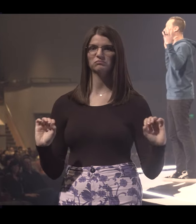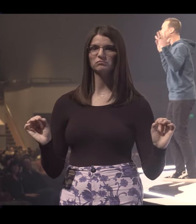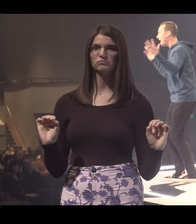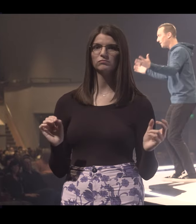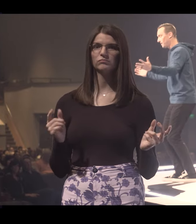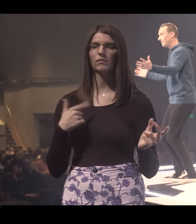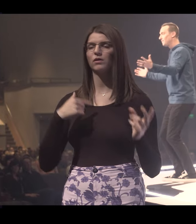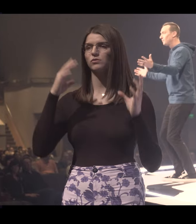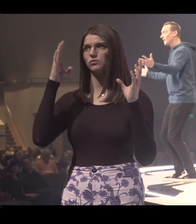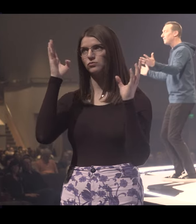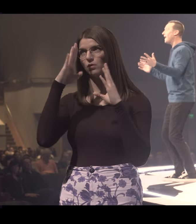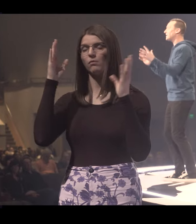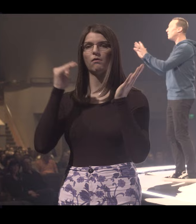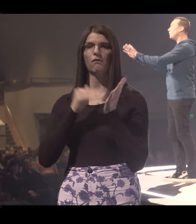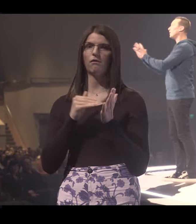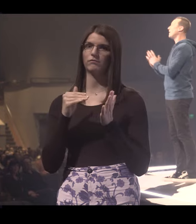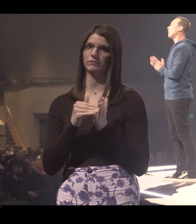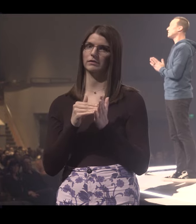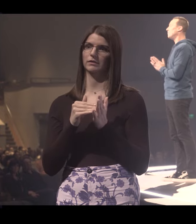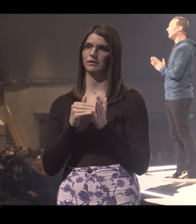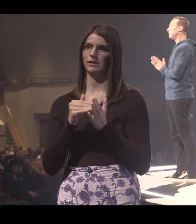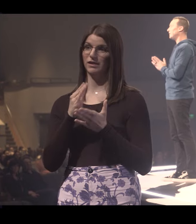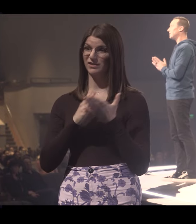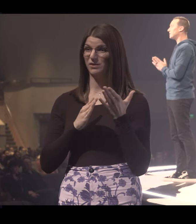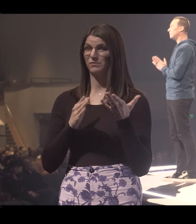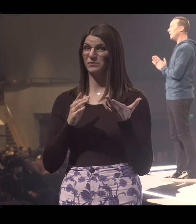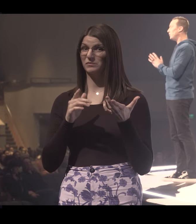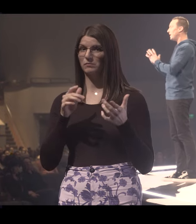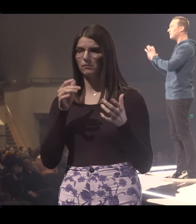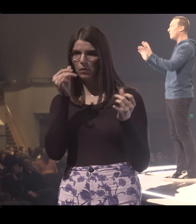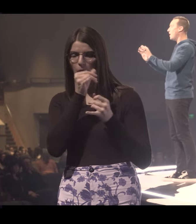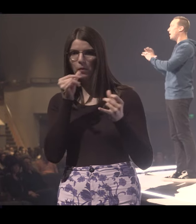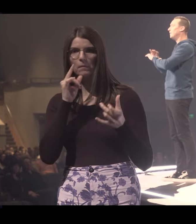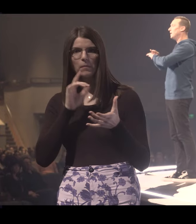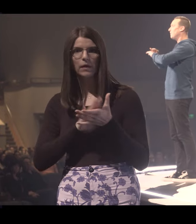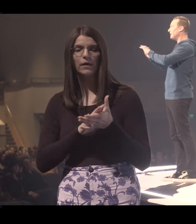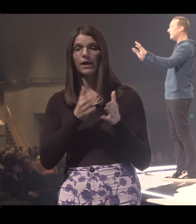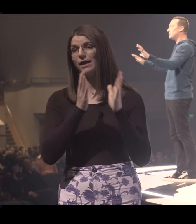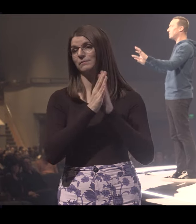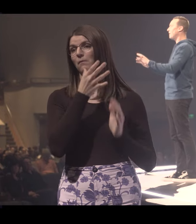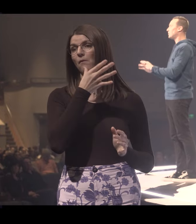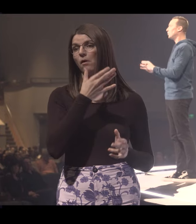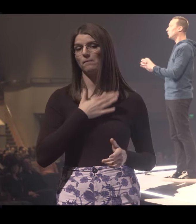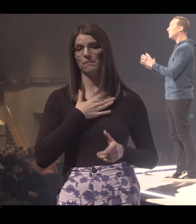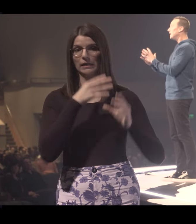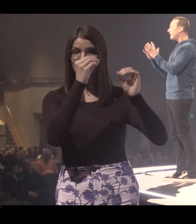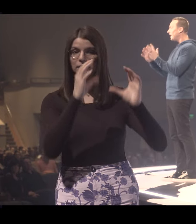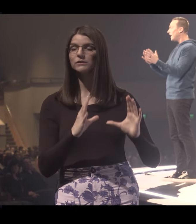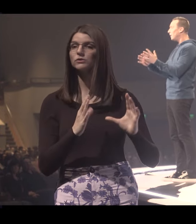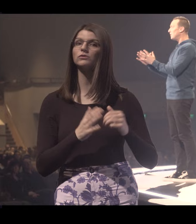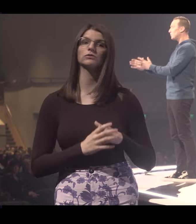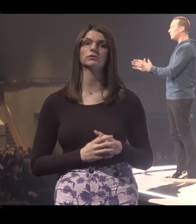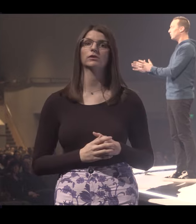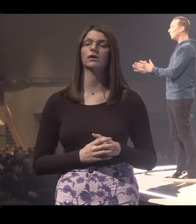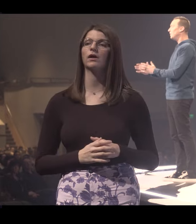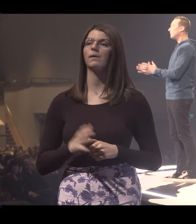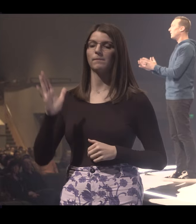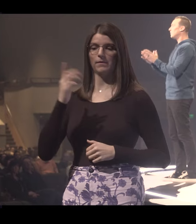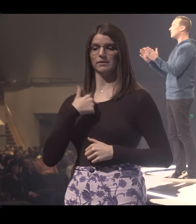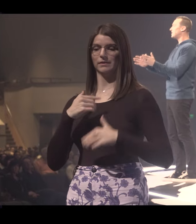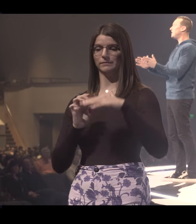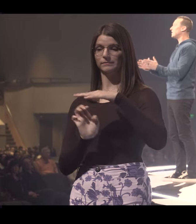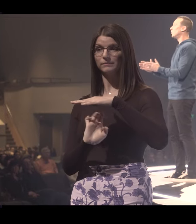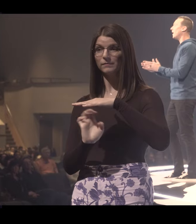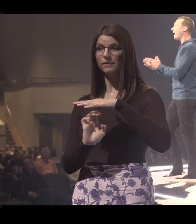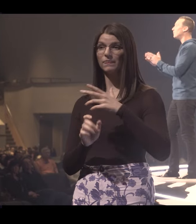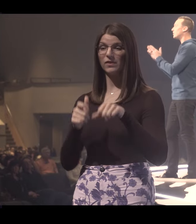and I got in trouble a lot. In fact, some of you are going to have a hard time believing this, but you can ask my mom, my teachers at my school. In elementary